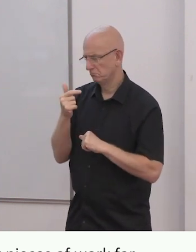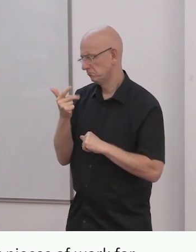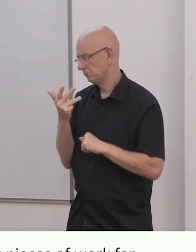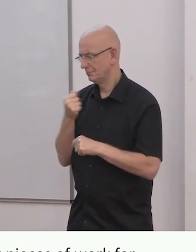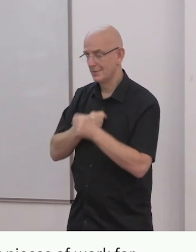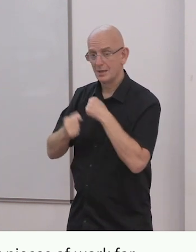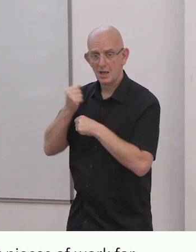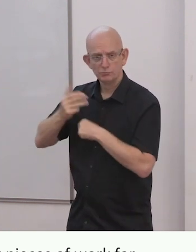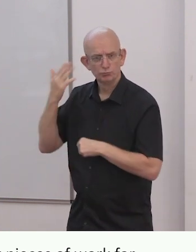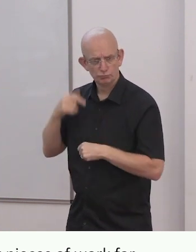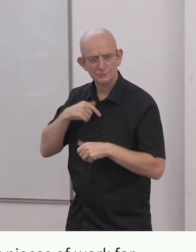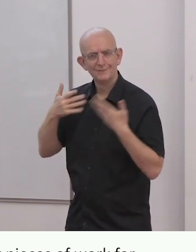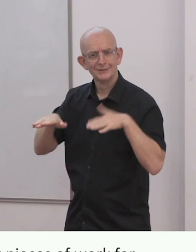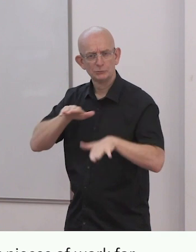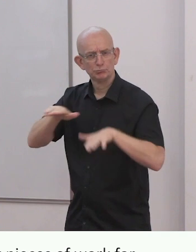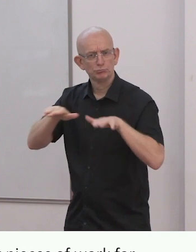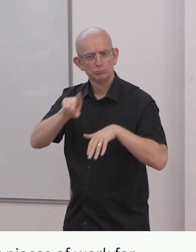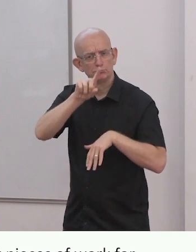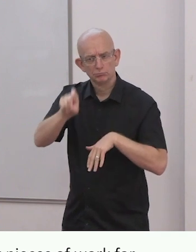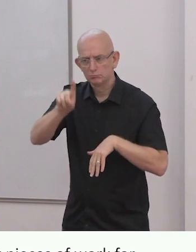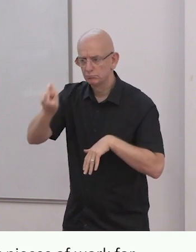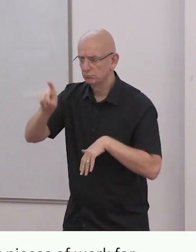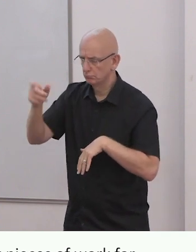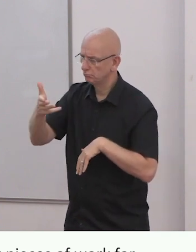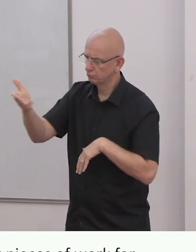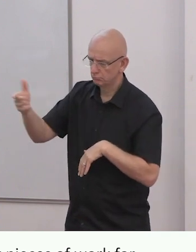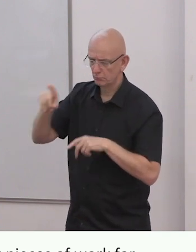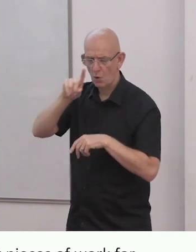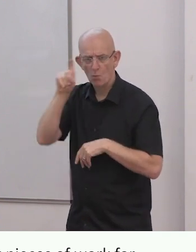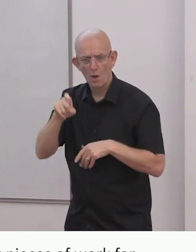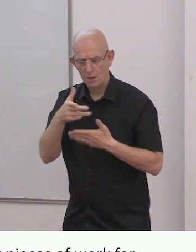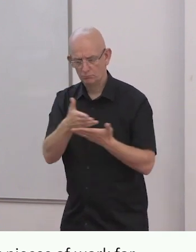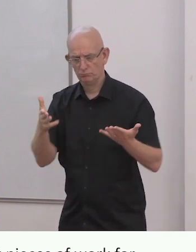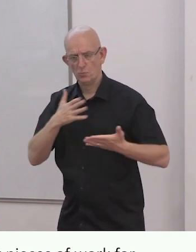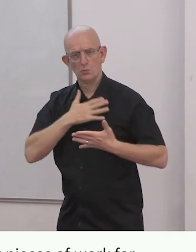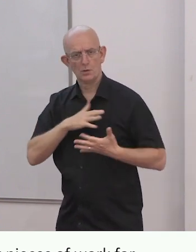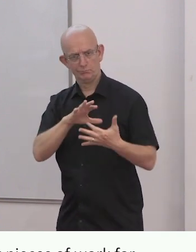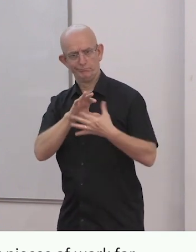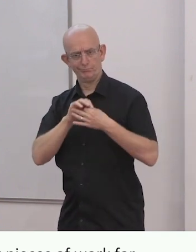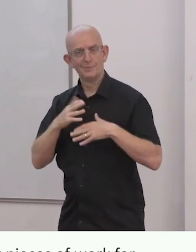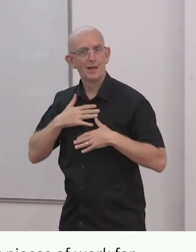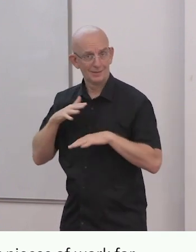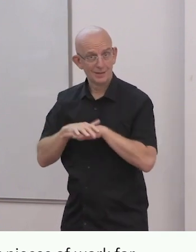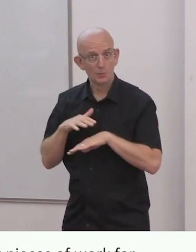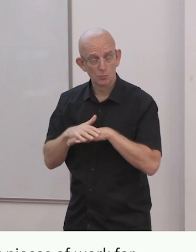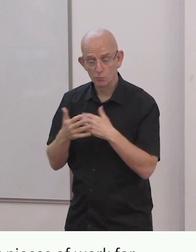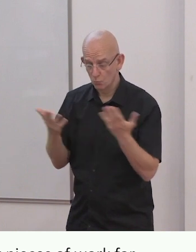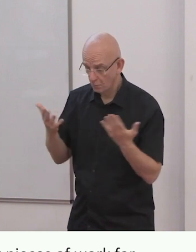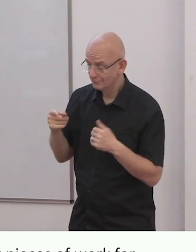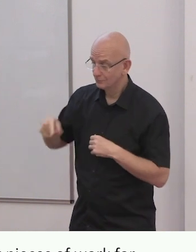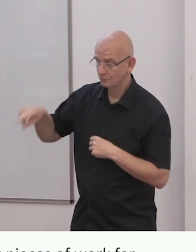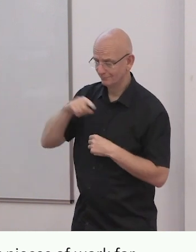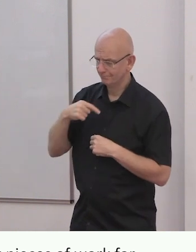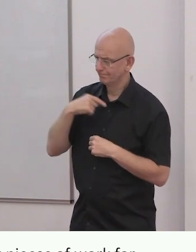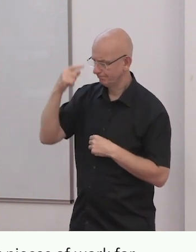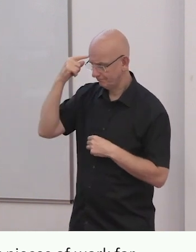clear that they valued the role that Inclusion International had played at the UN level and in global